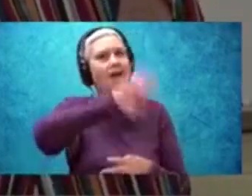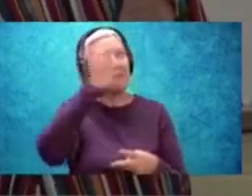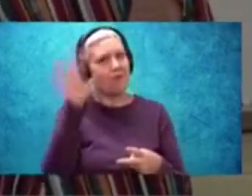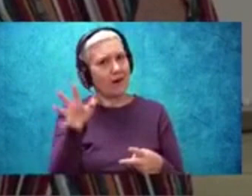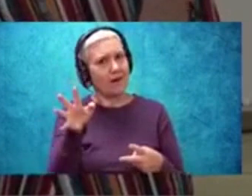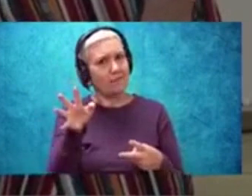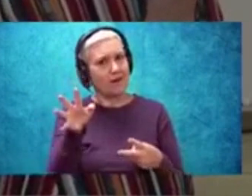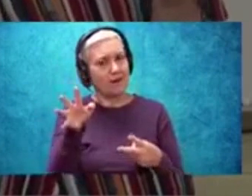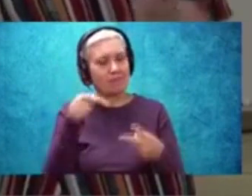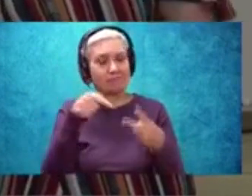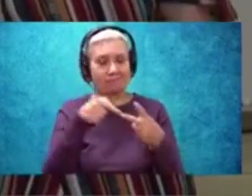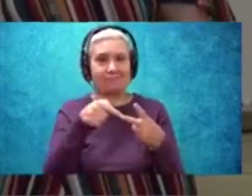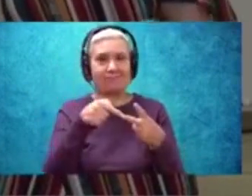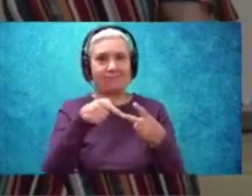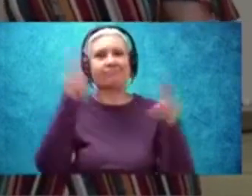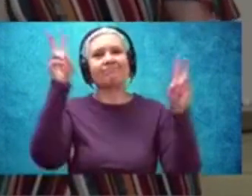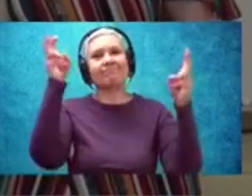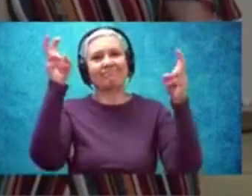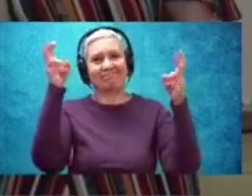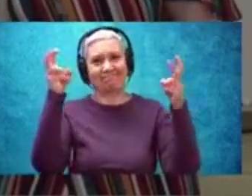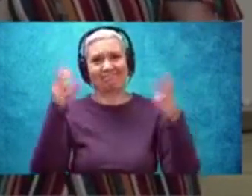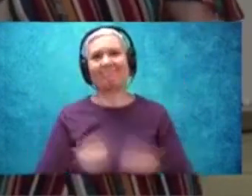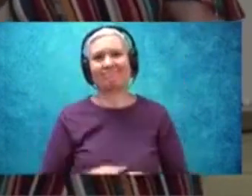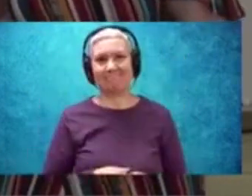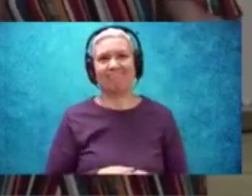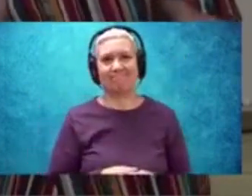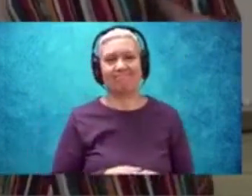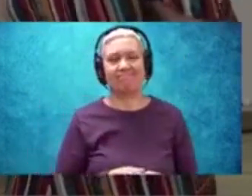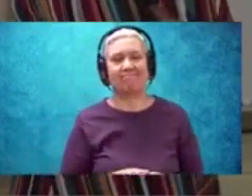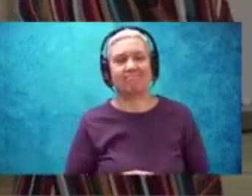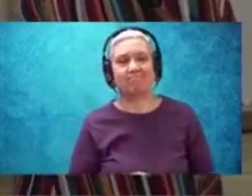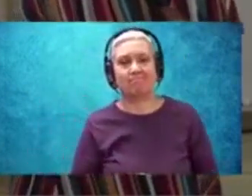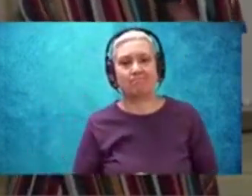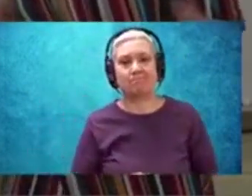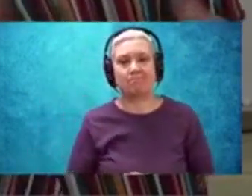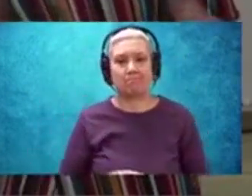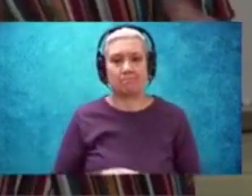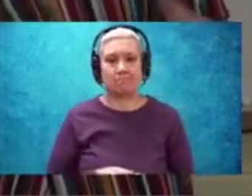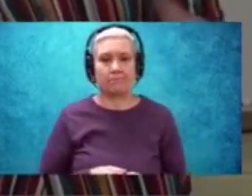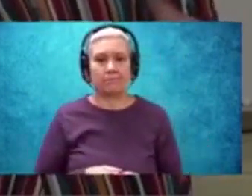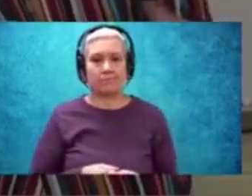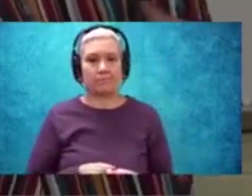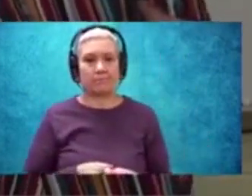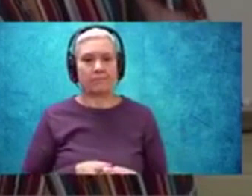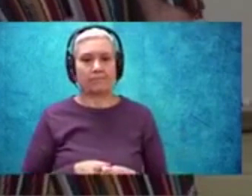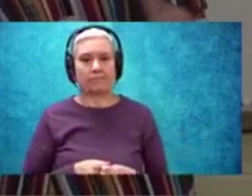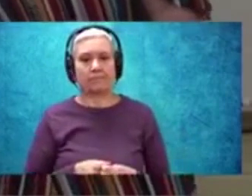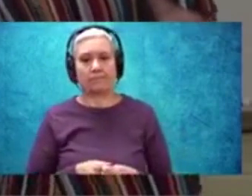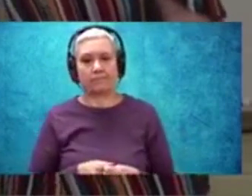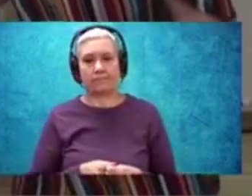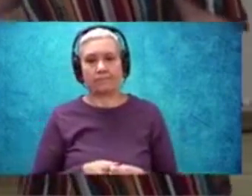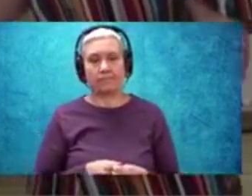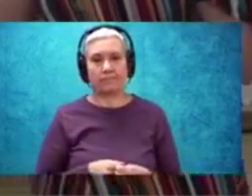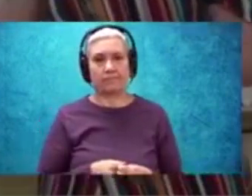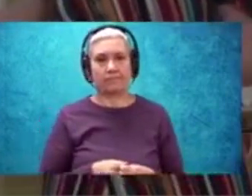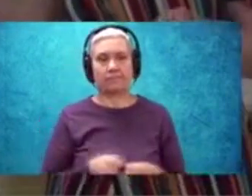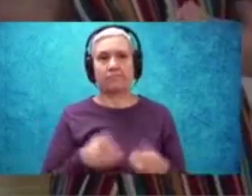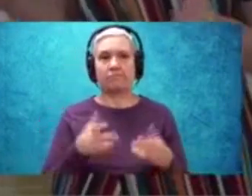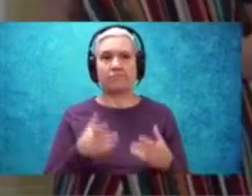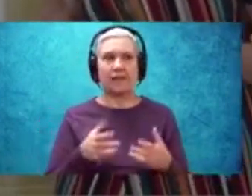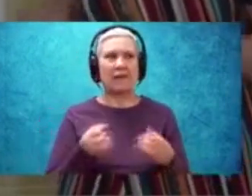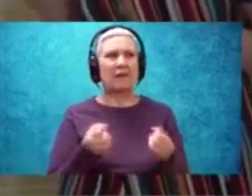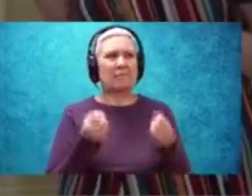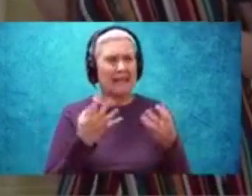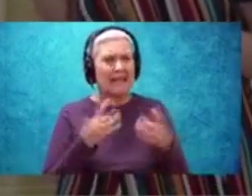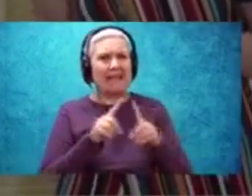okay, in the text? That is your theme. So even though you have lots of ways of looking at a text,